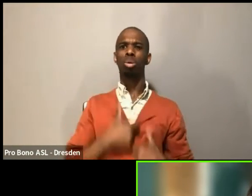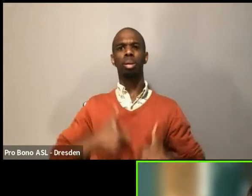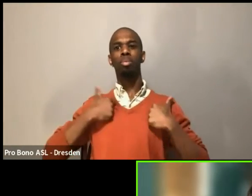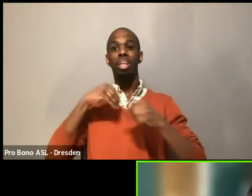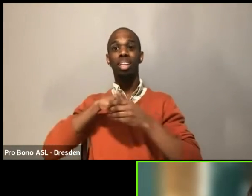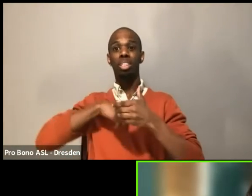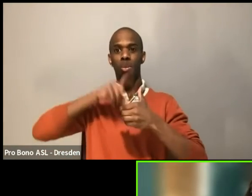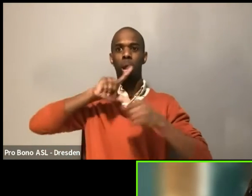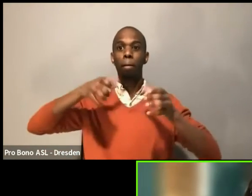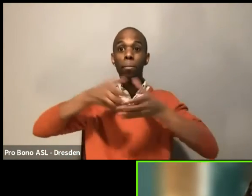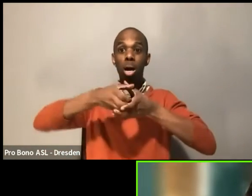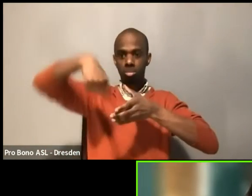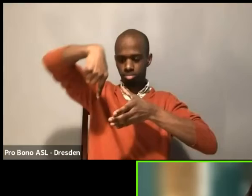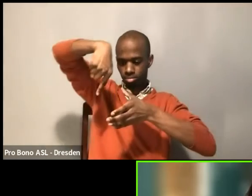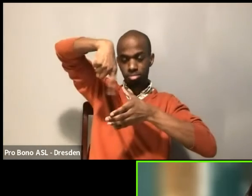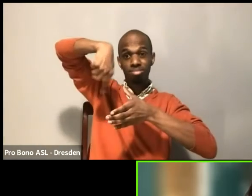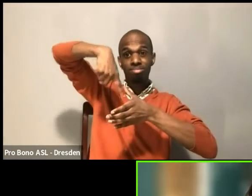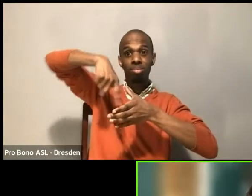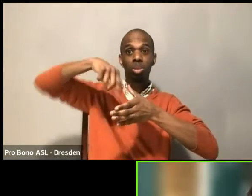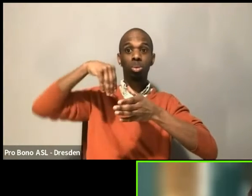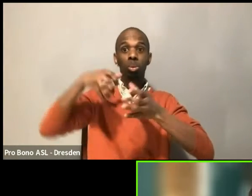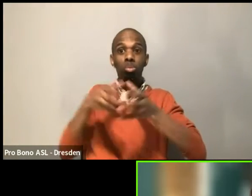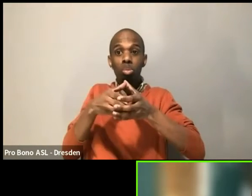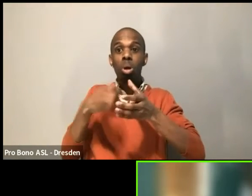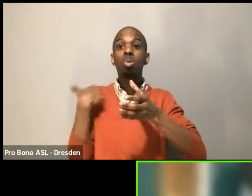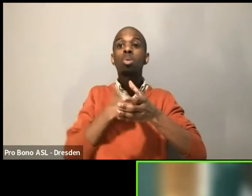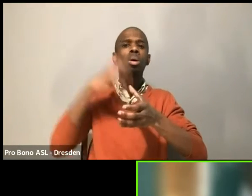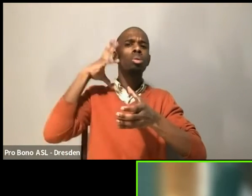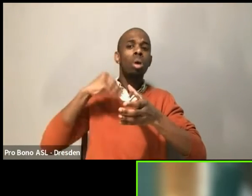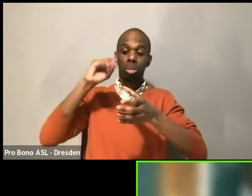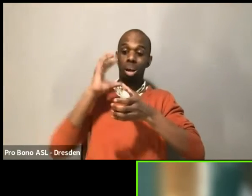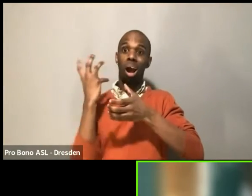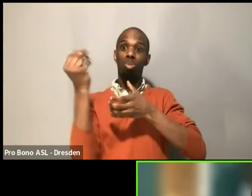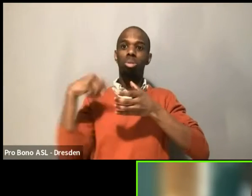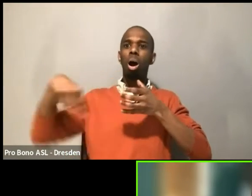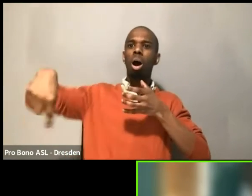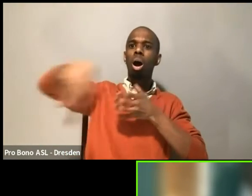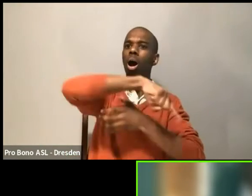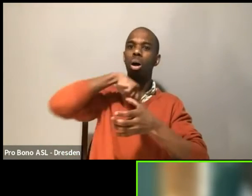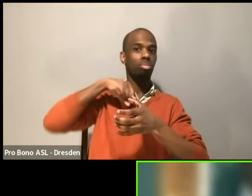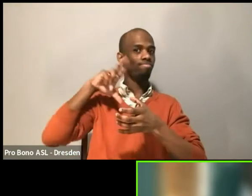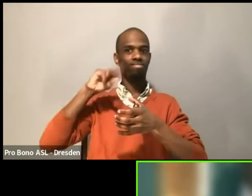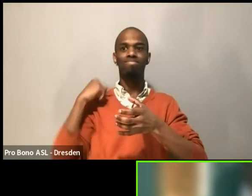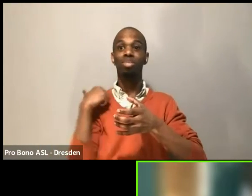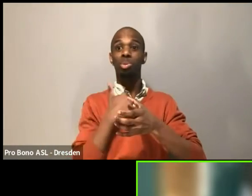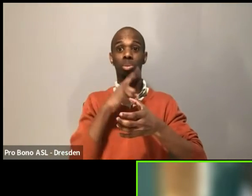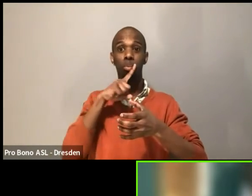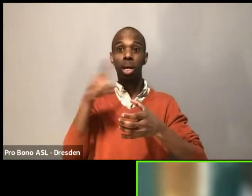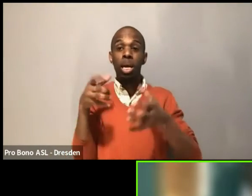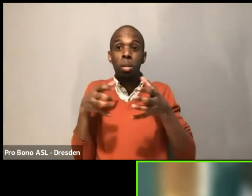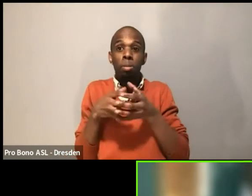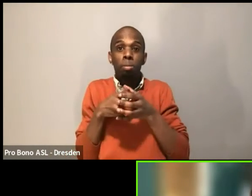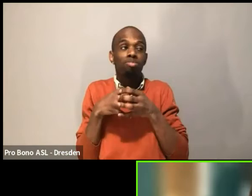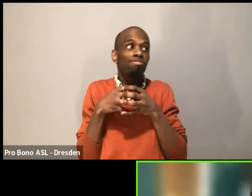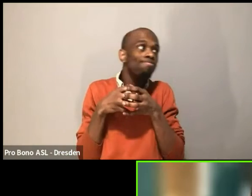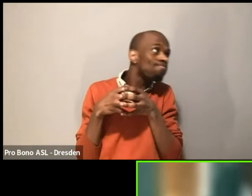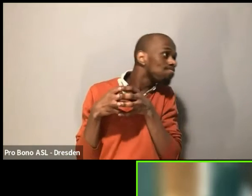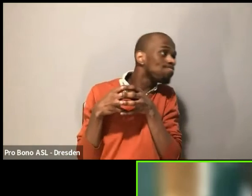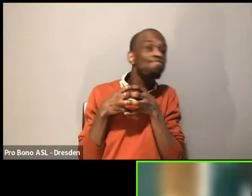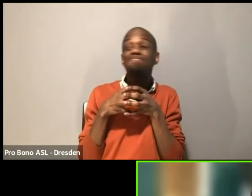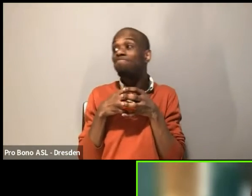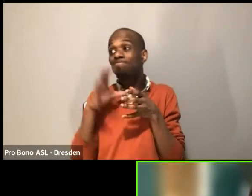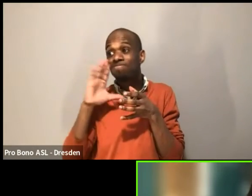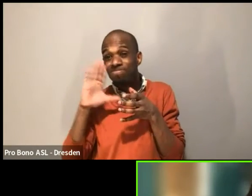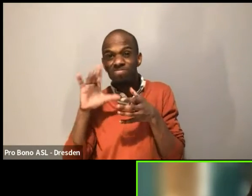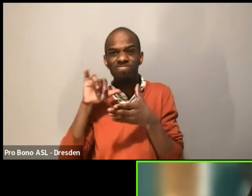be so challenging now more than ever, I would say, at least in my experience. And, you know, everybody, you're so like caught up